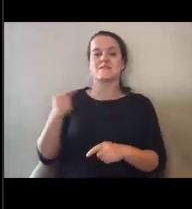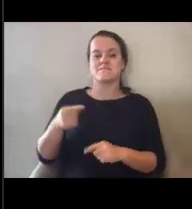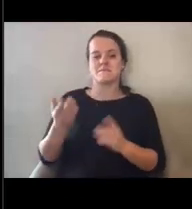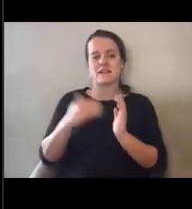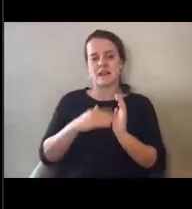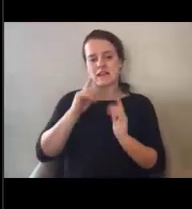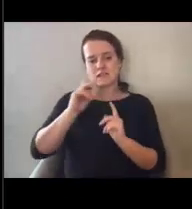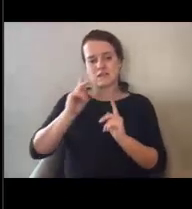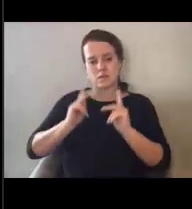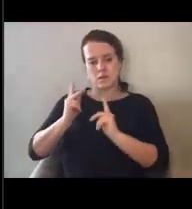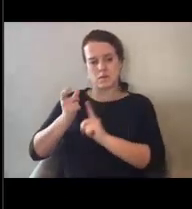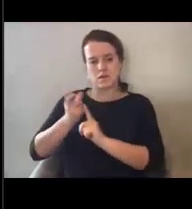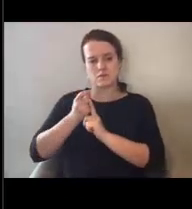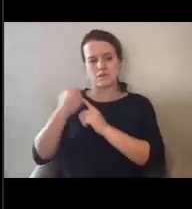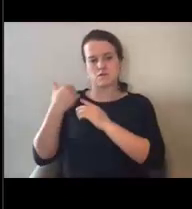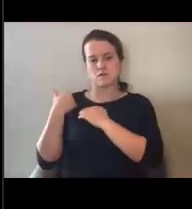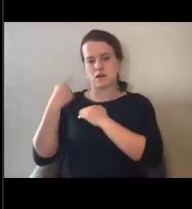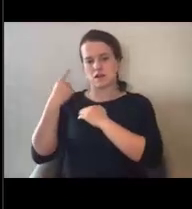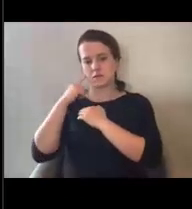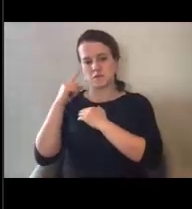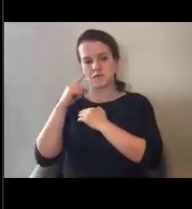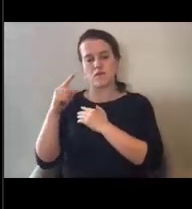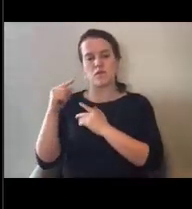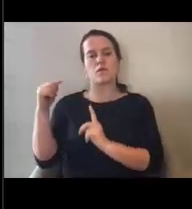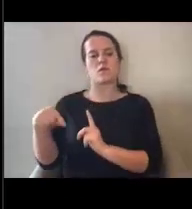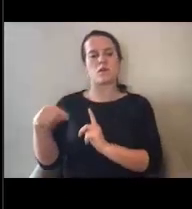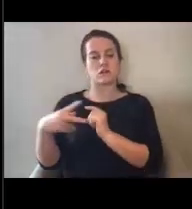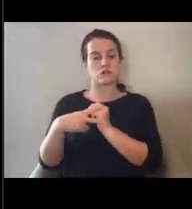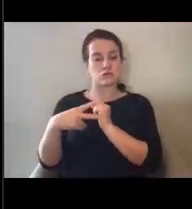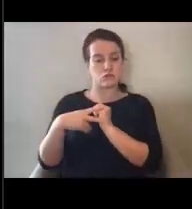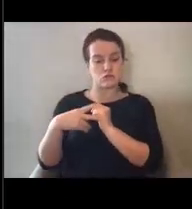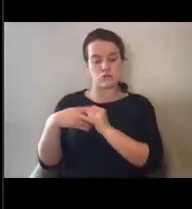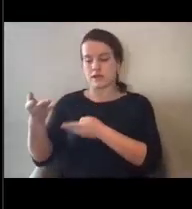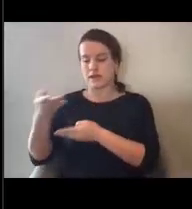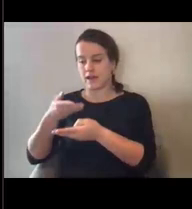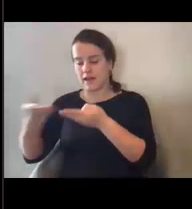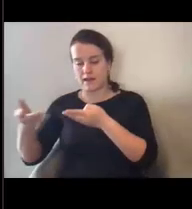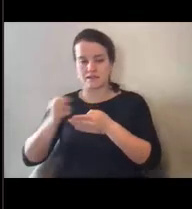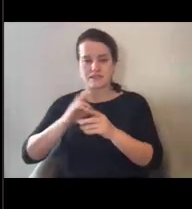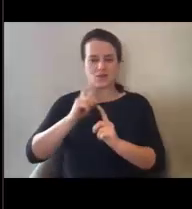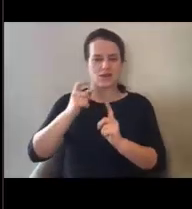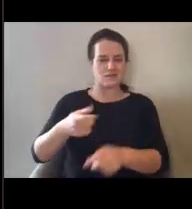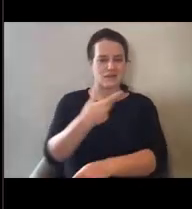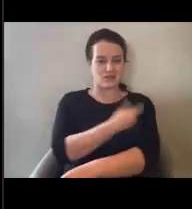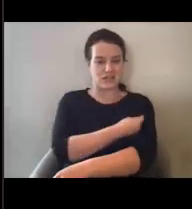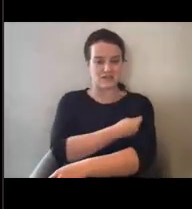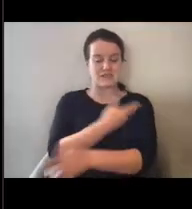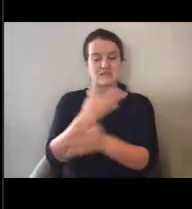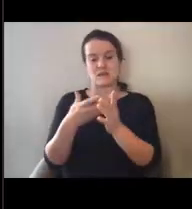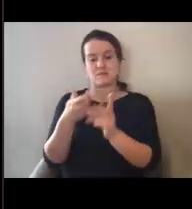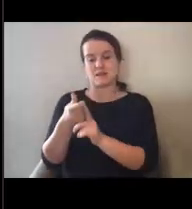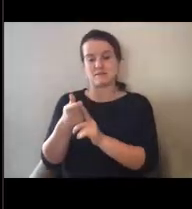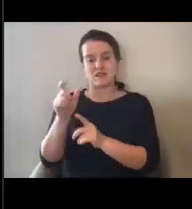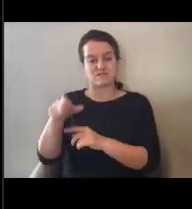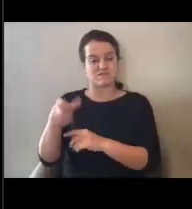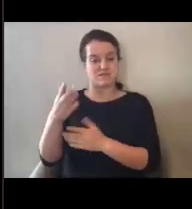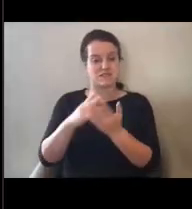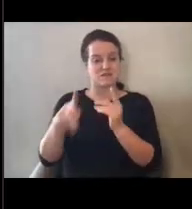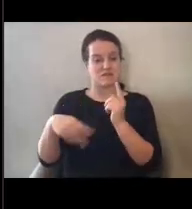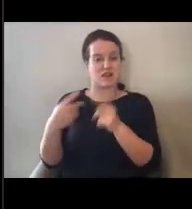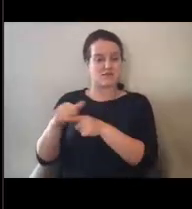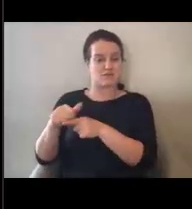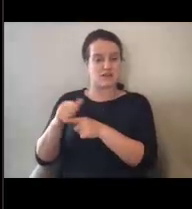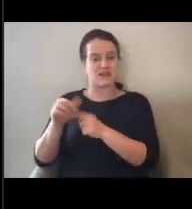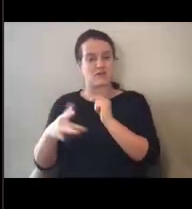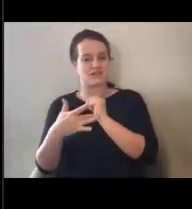individuals that are responsible for, uh, storing, handling, or administering the vaccine that may be, uh, need some training or technical